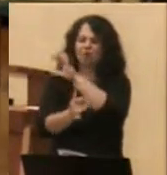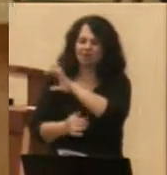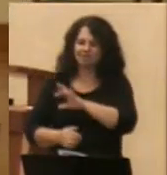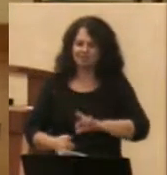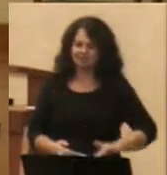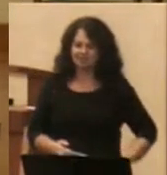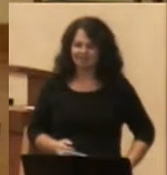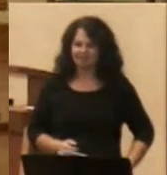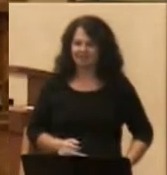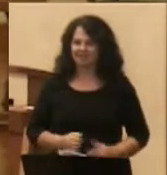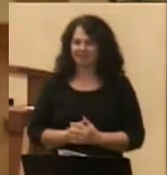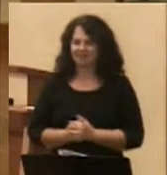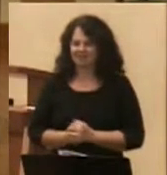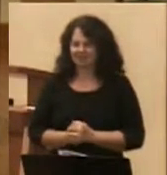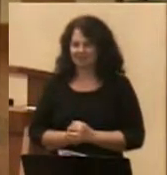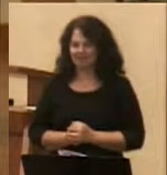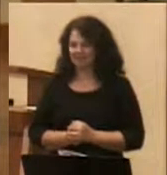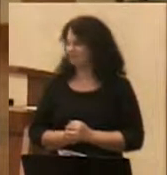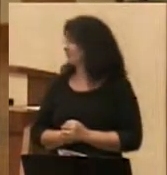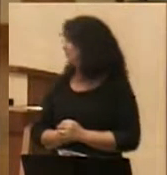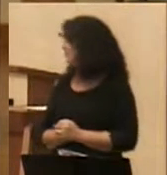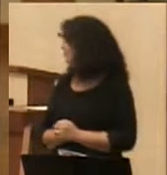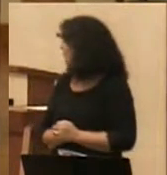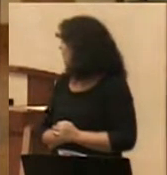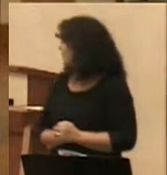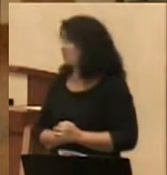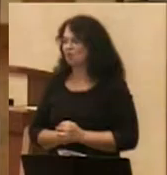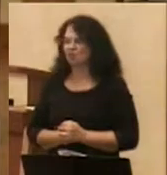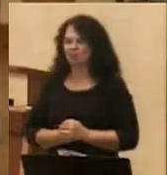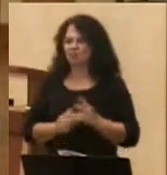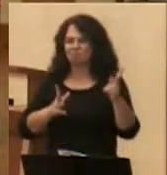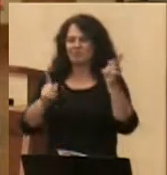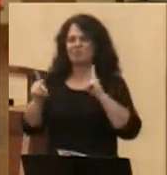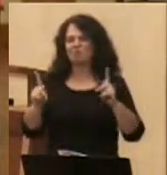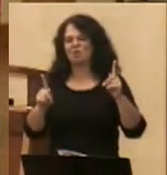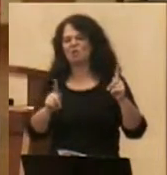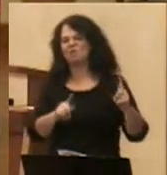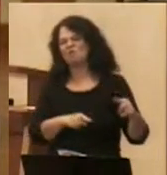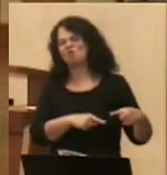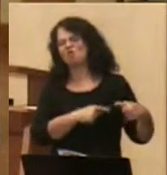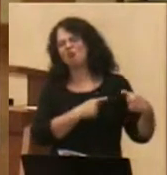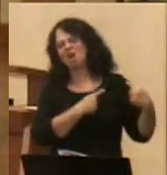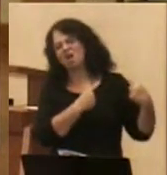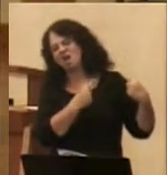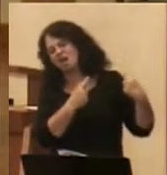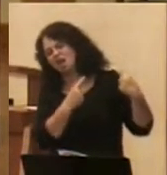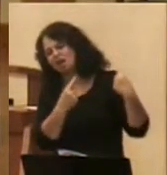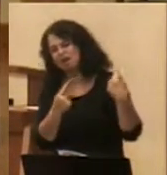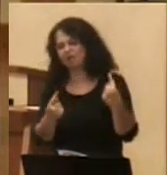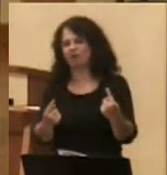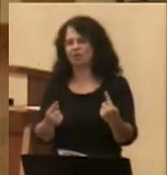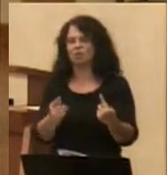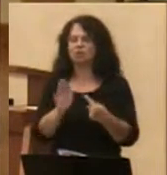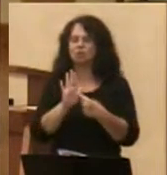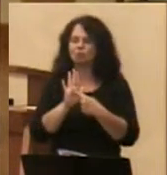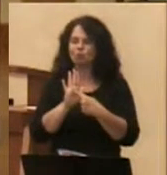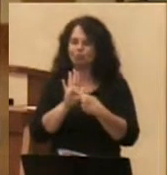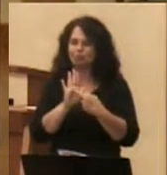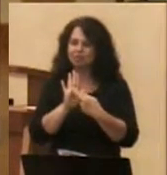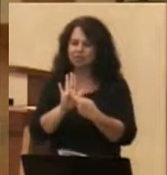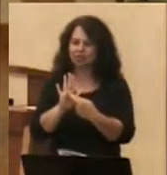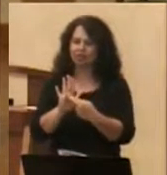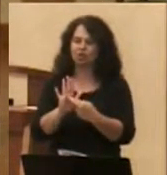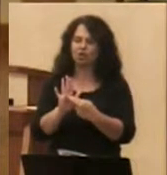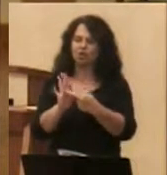While people forever have tried to represent their faith in art,